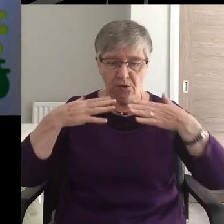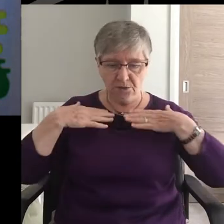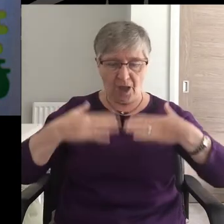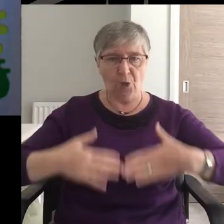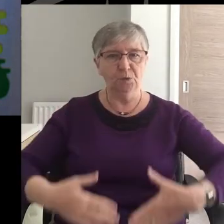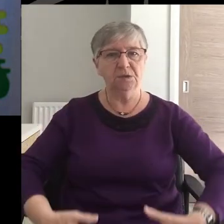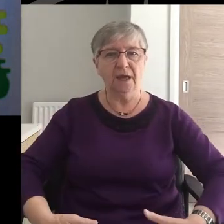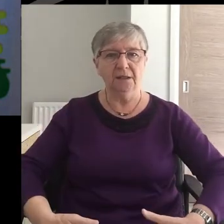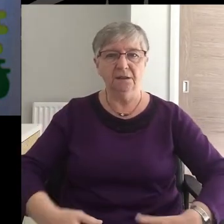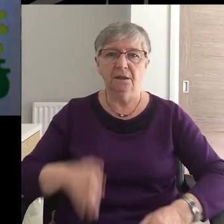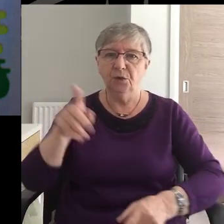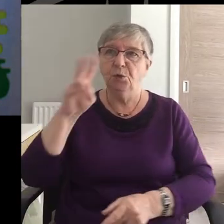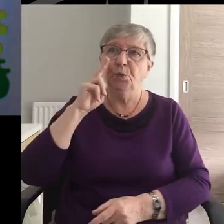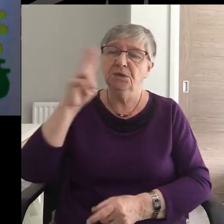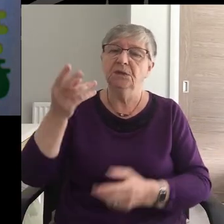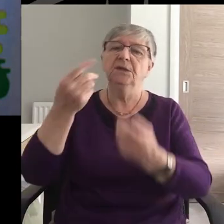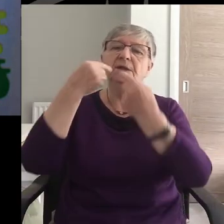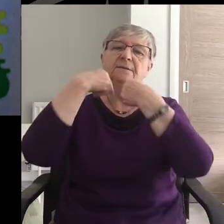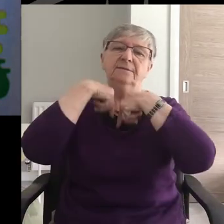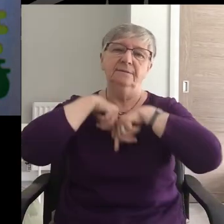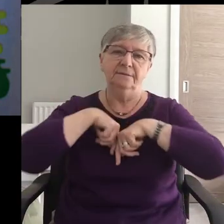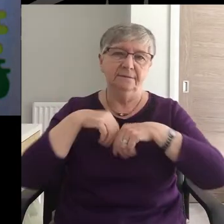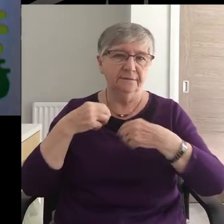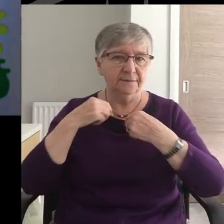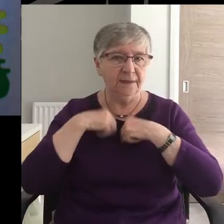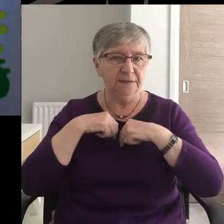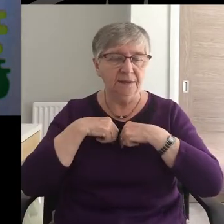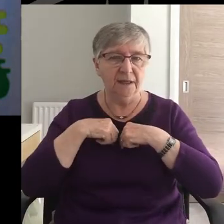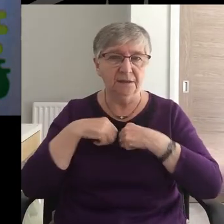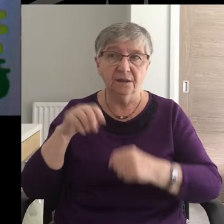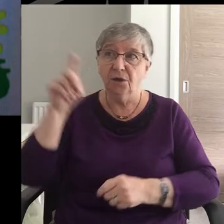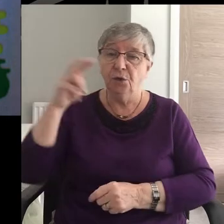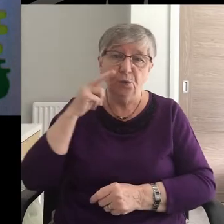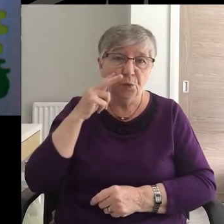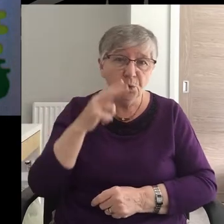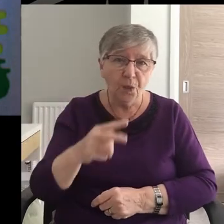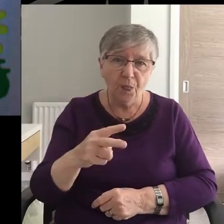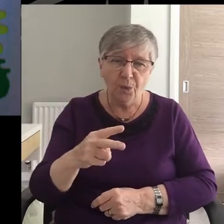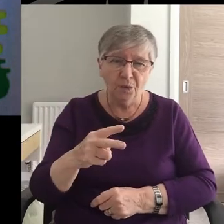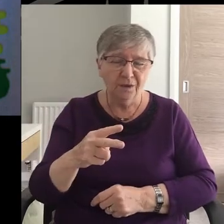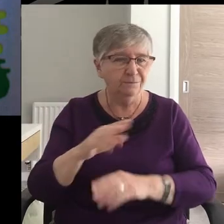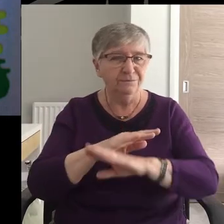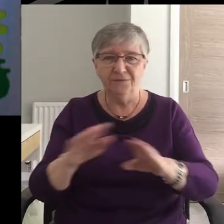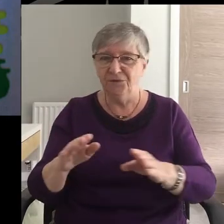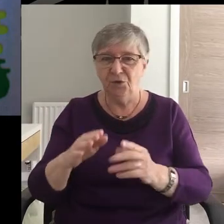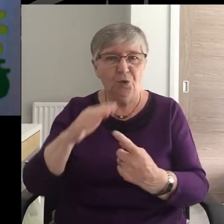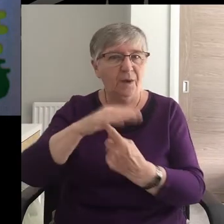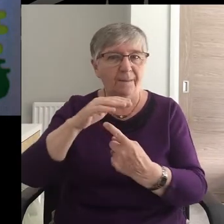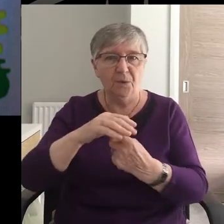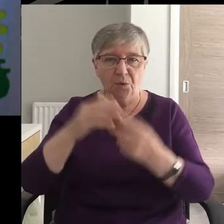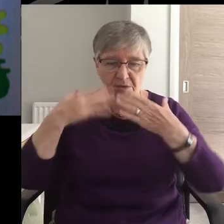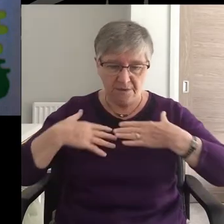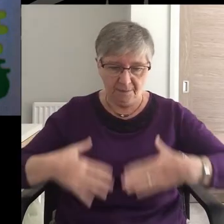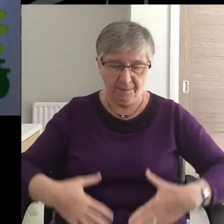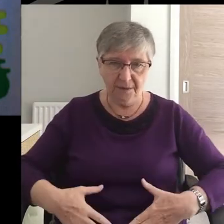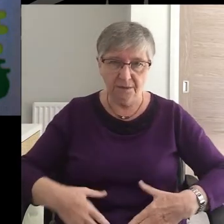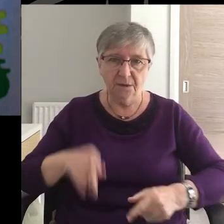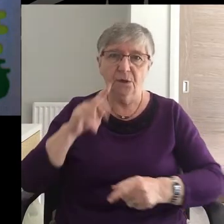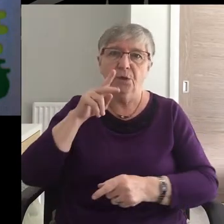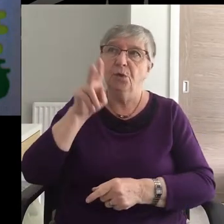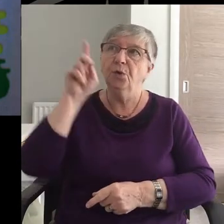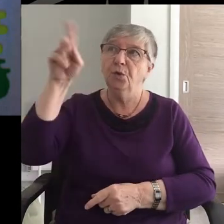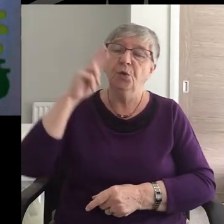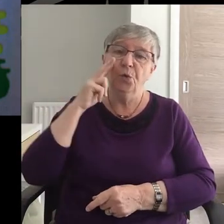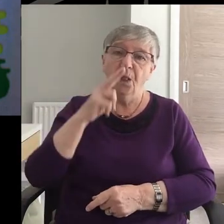but the person beneath, that you look beyond appearances to the thoughts of the heart.